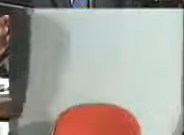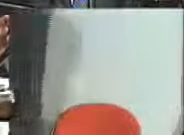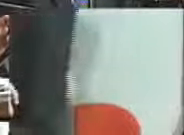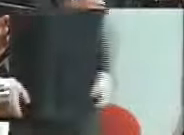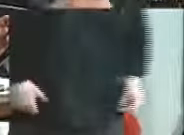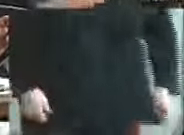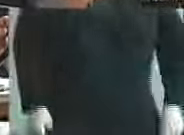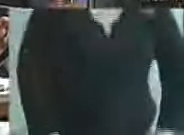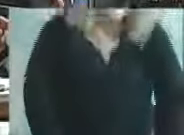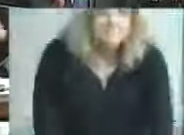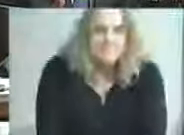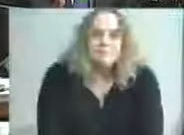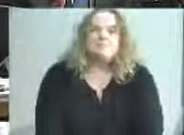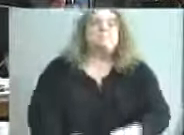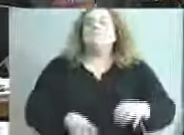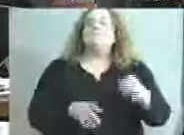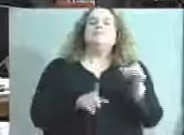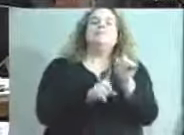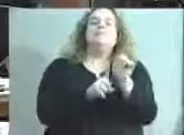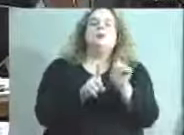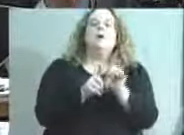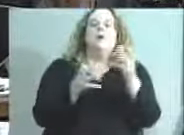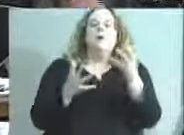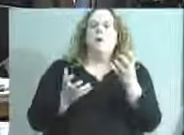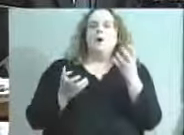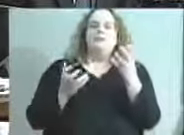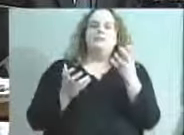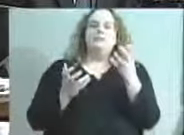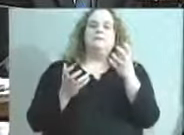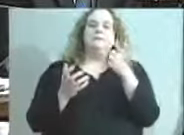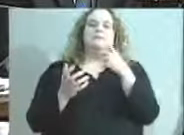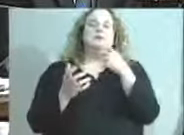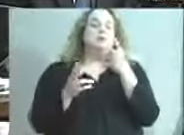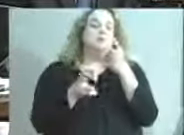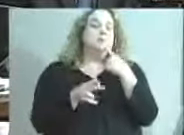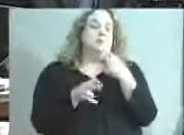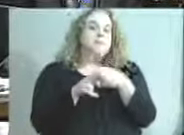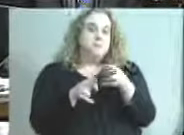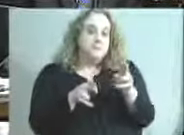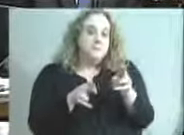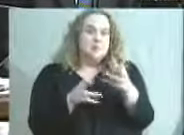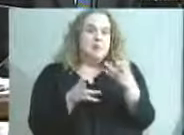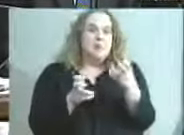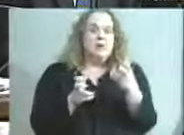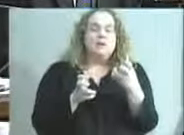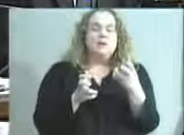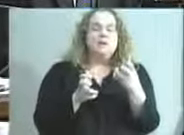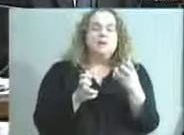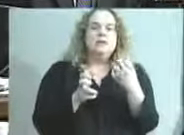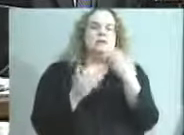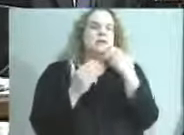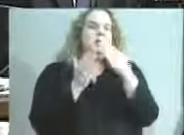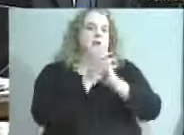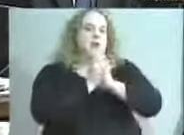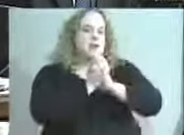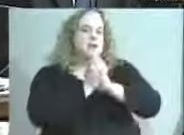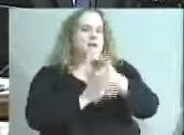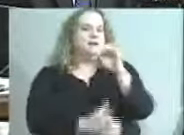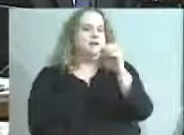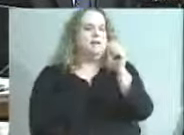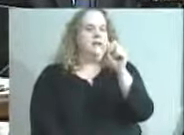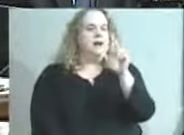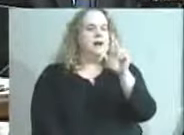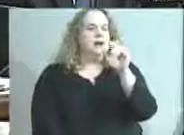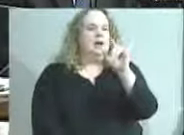As, so, in addition to that, I also want to kind of call out, first of all, I want to say congratulations to Darryl Farmer. He was a former